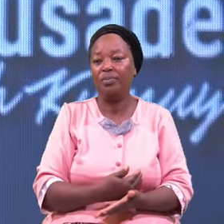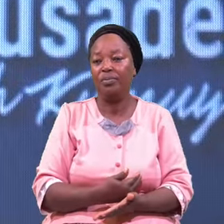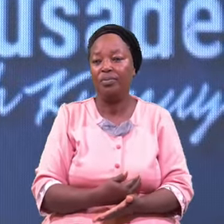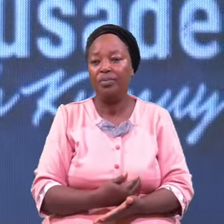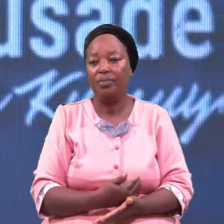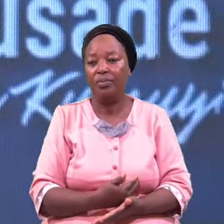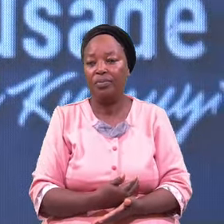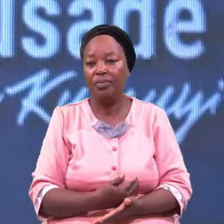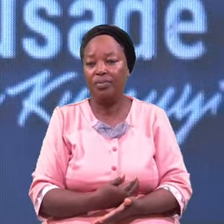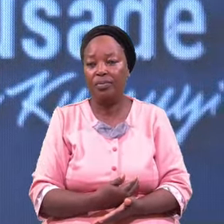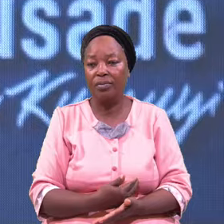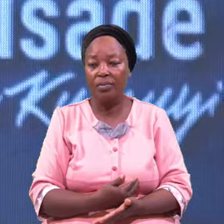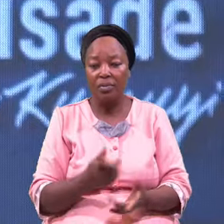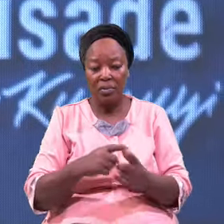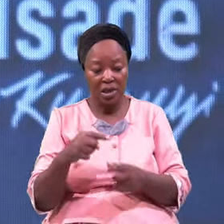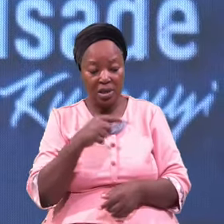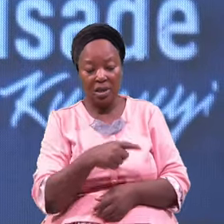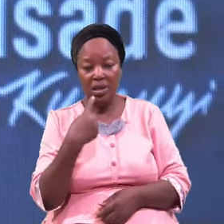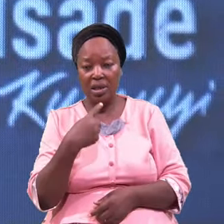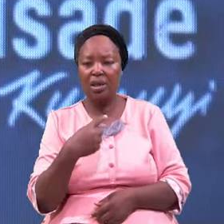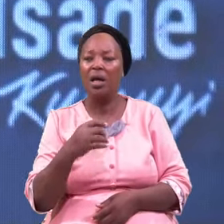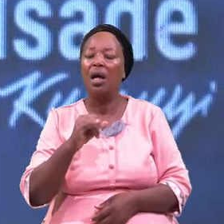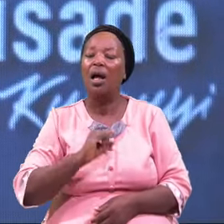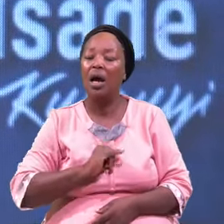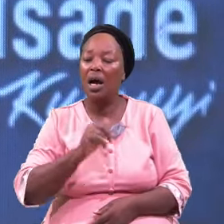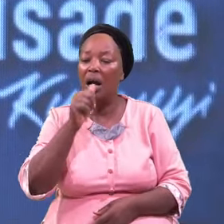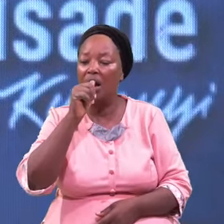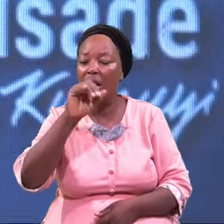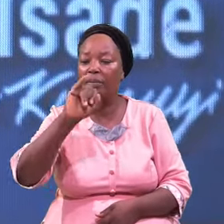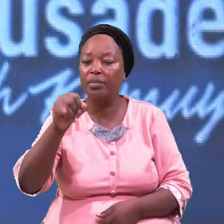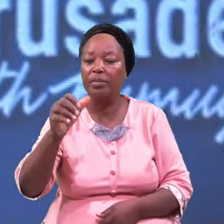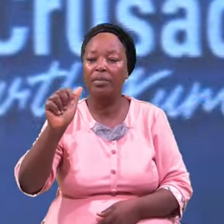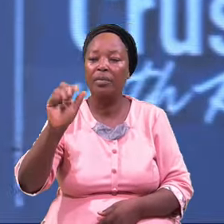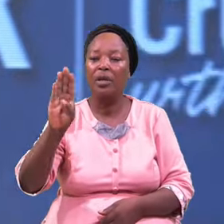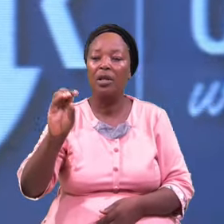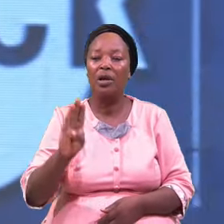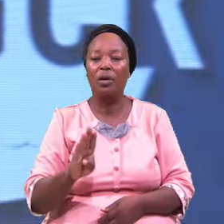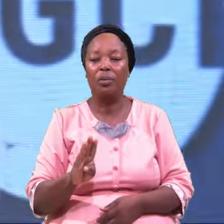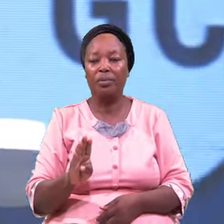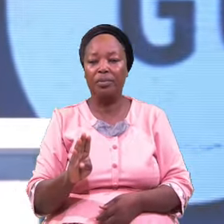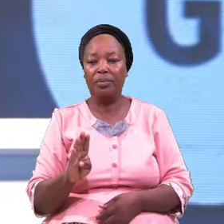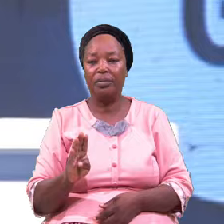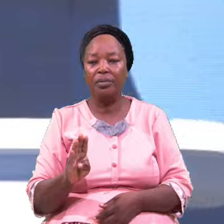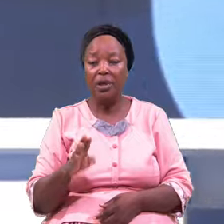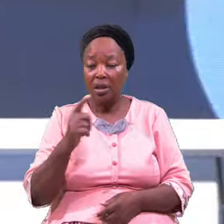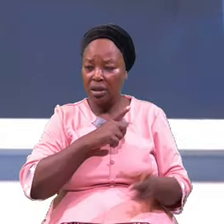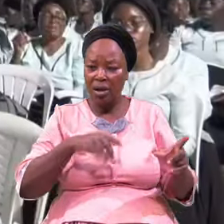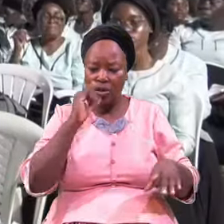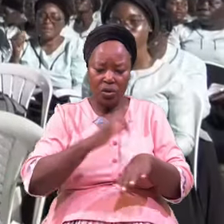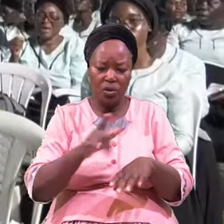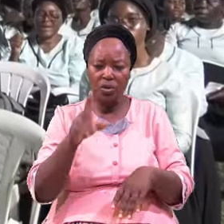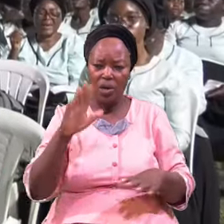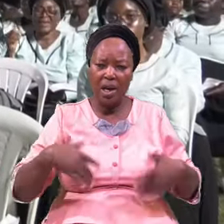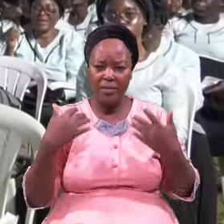The Sage I Am Jacob The Lord Is Touching Your Life Tonight